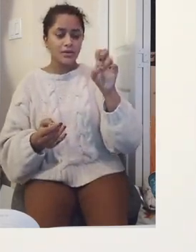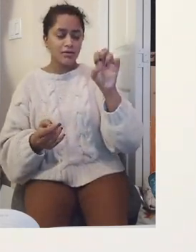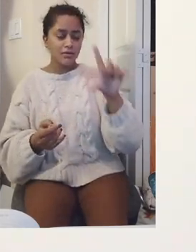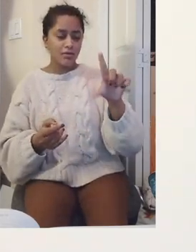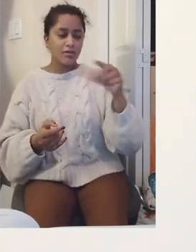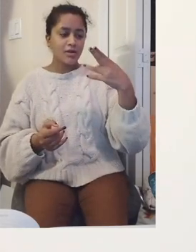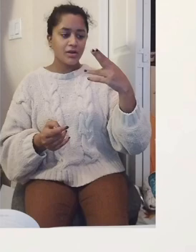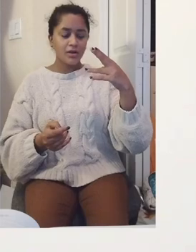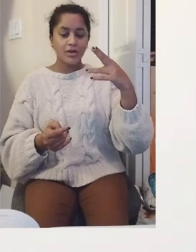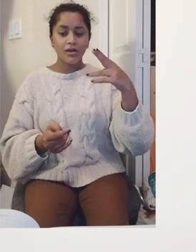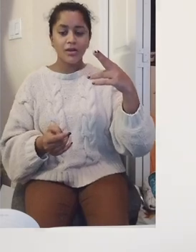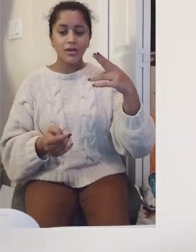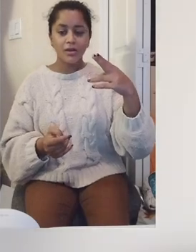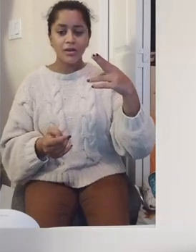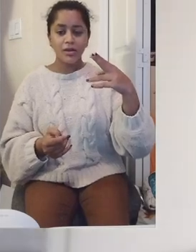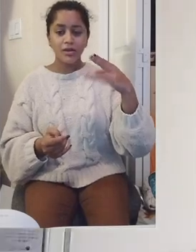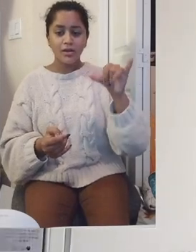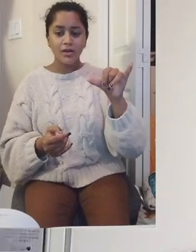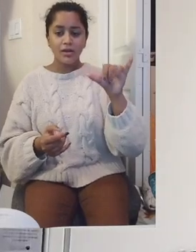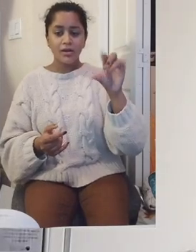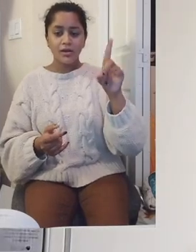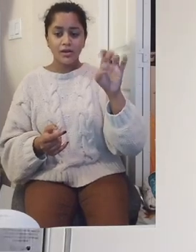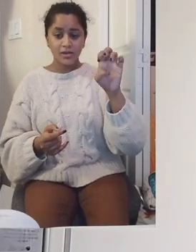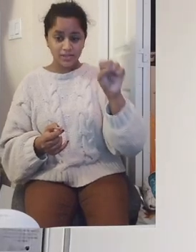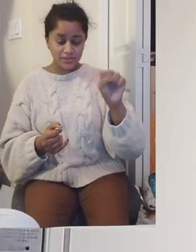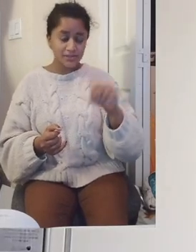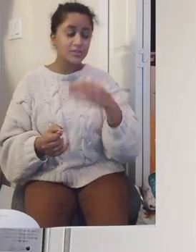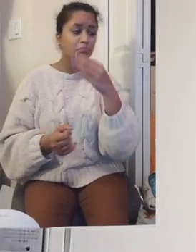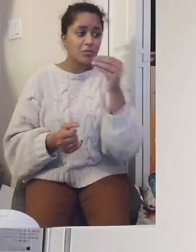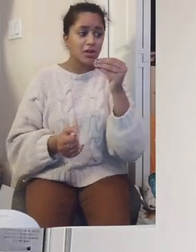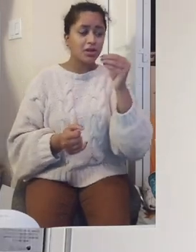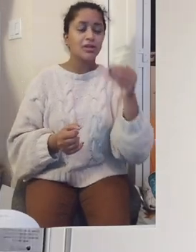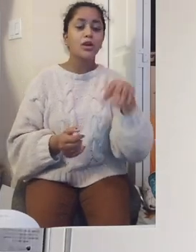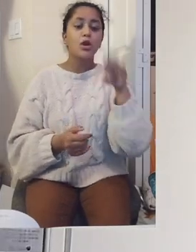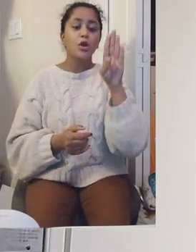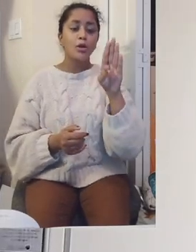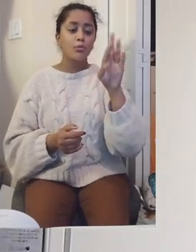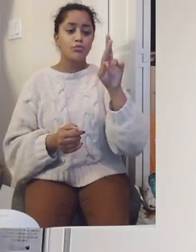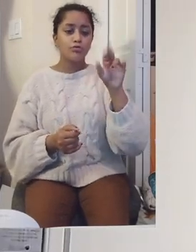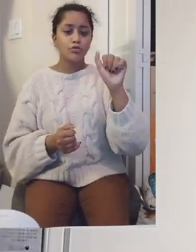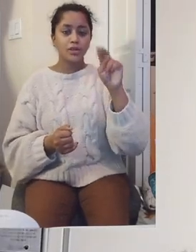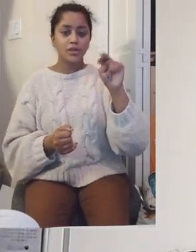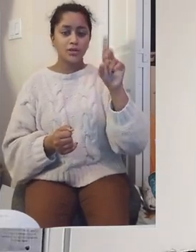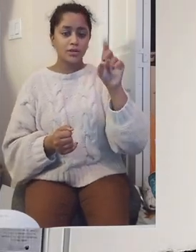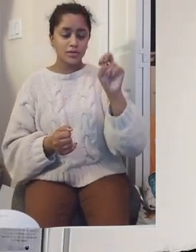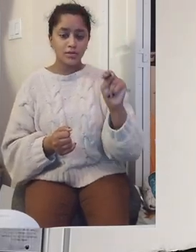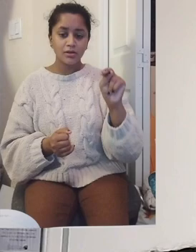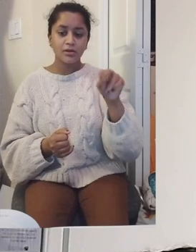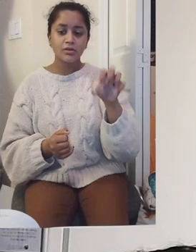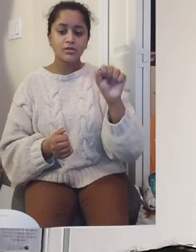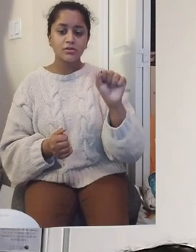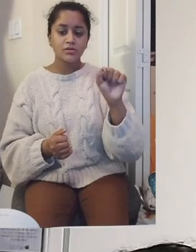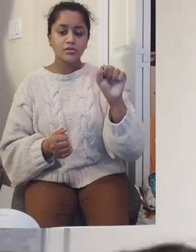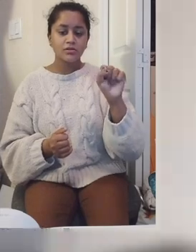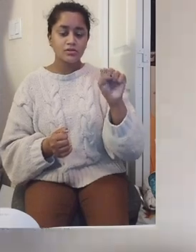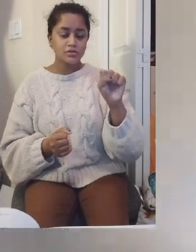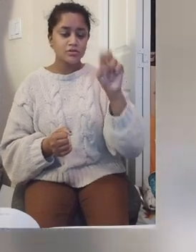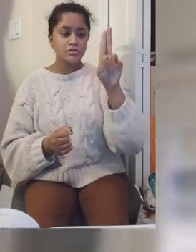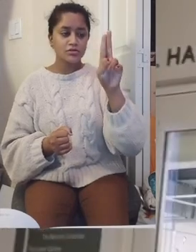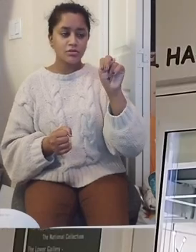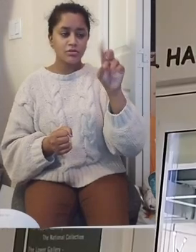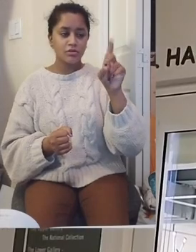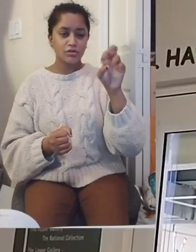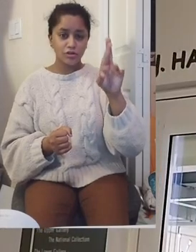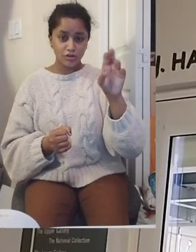artist doing some really exciting work. Thank you so much. My pleasure. Thank you so much for your interest. And we will definitely see you back at the gallery.